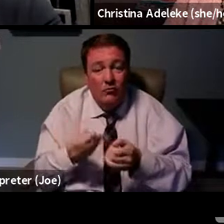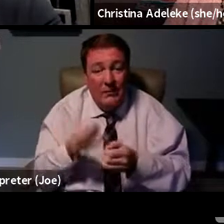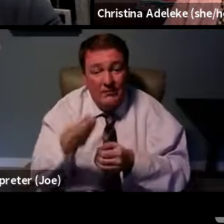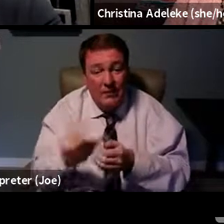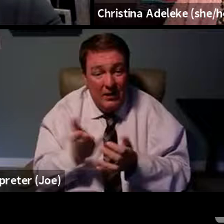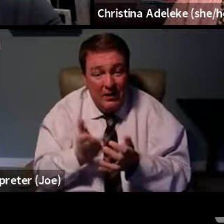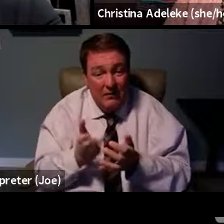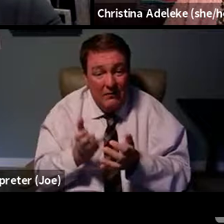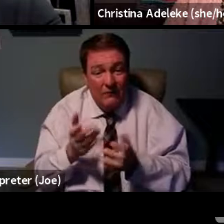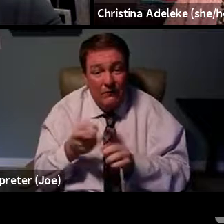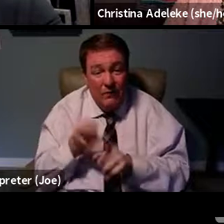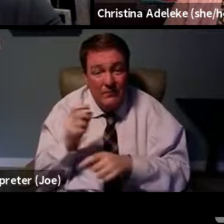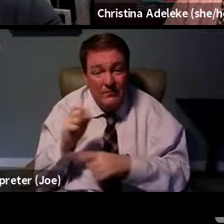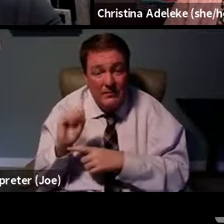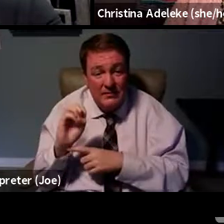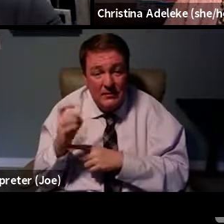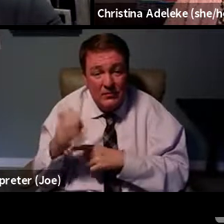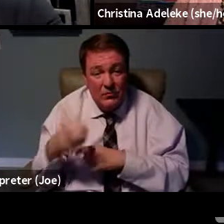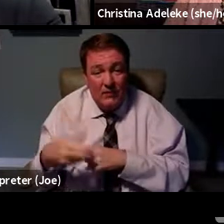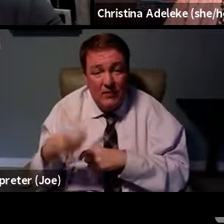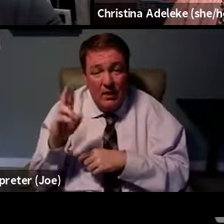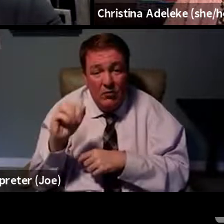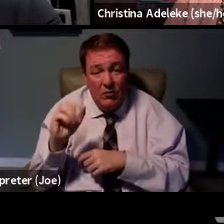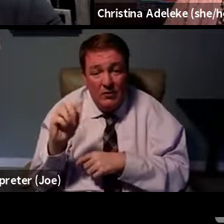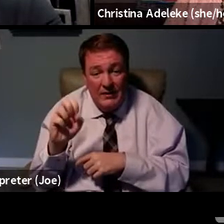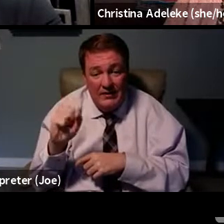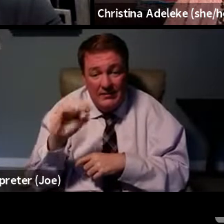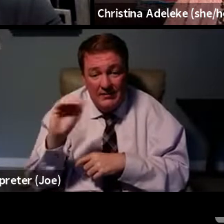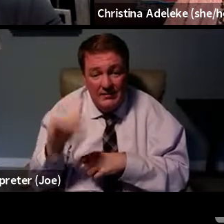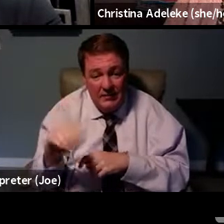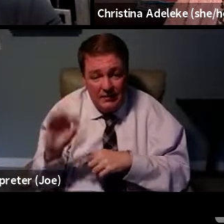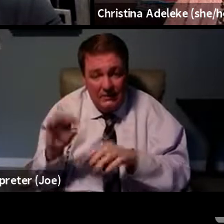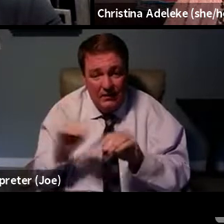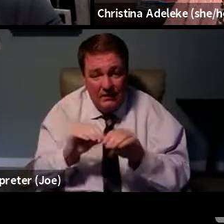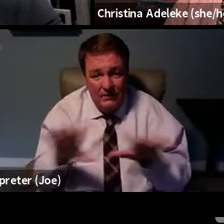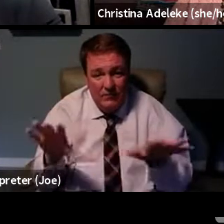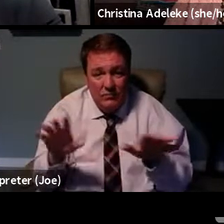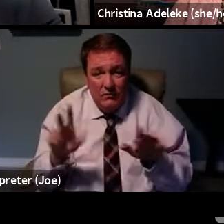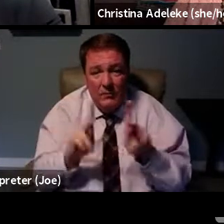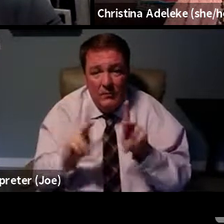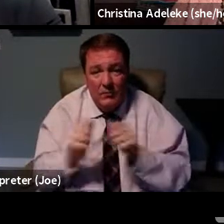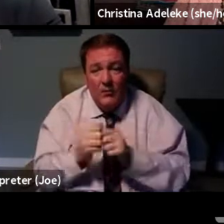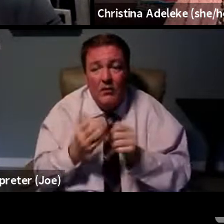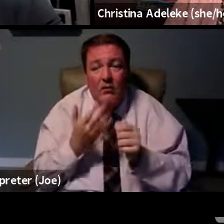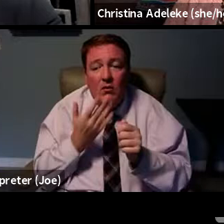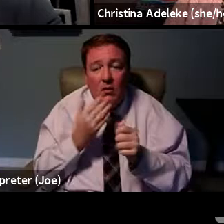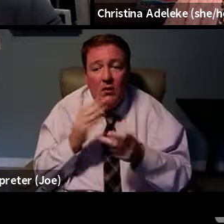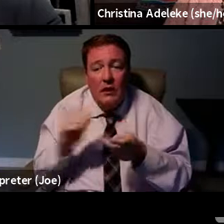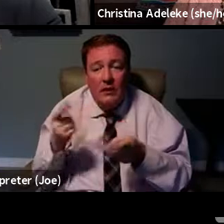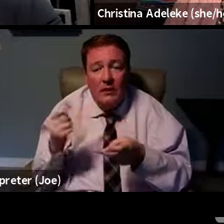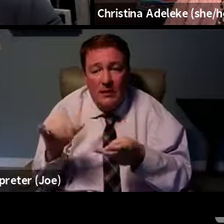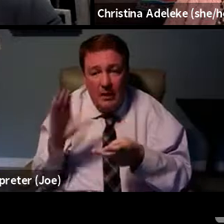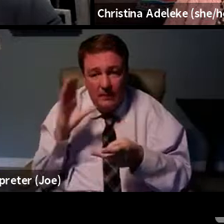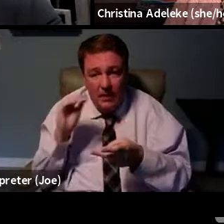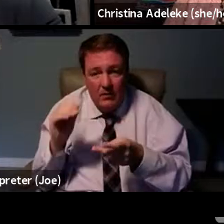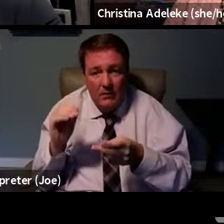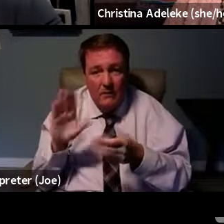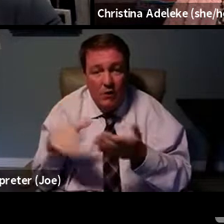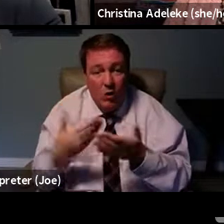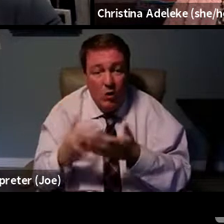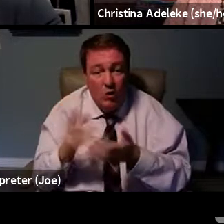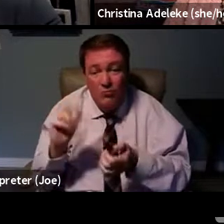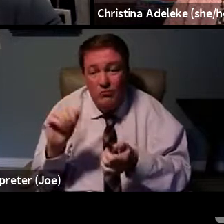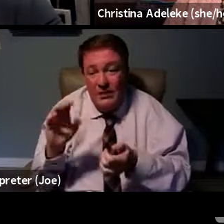have high rates of infection among, you know, people of color to start with and gay men of all races.